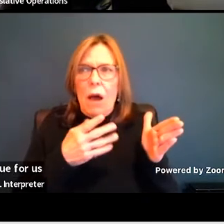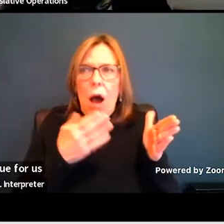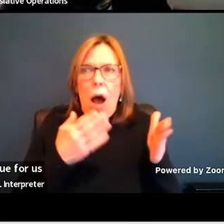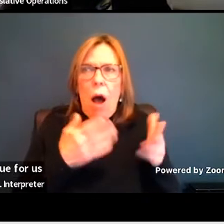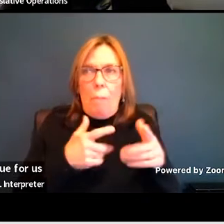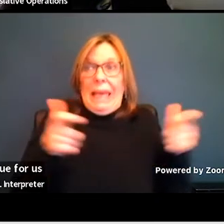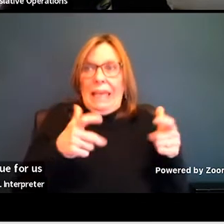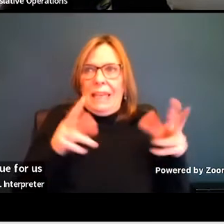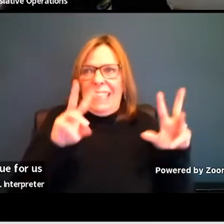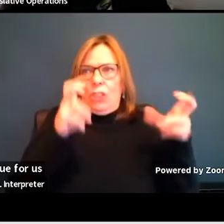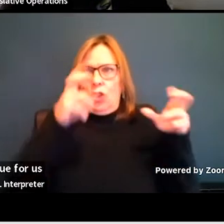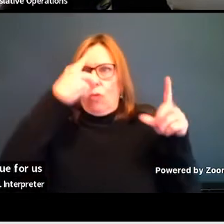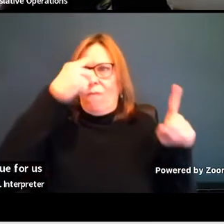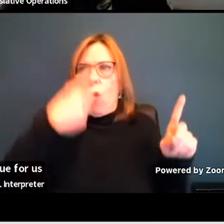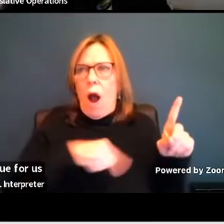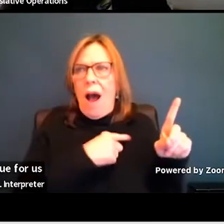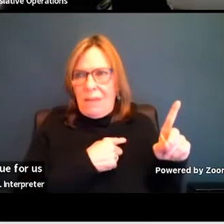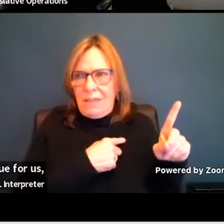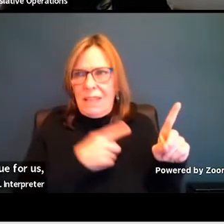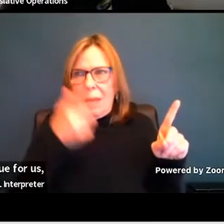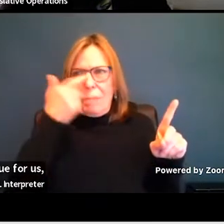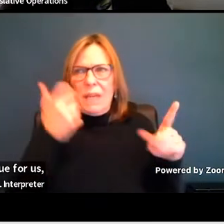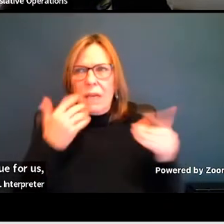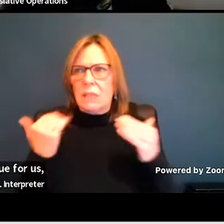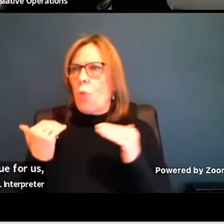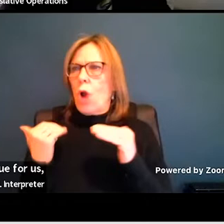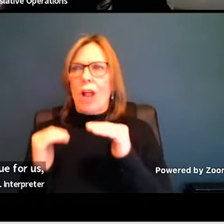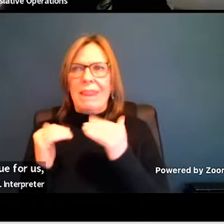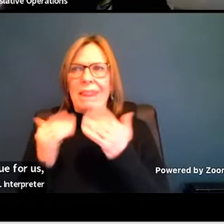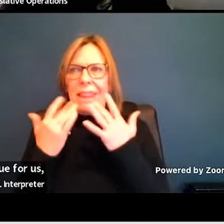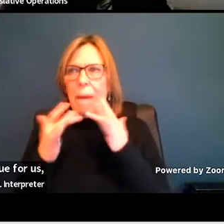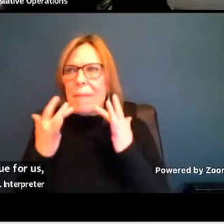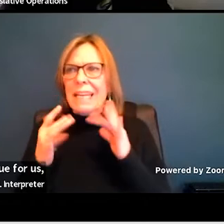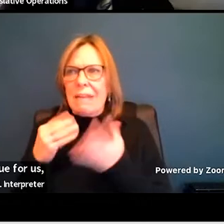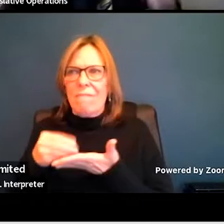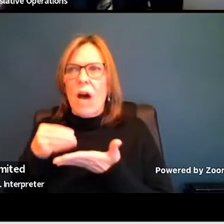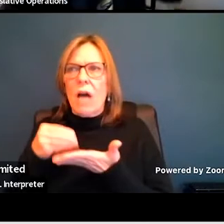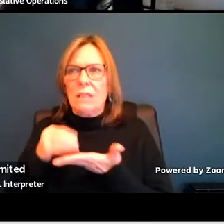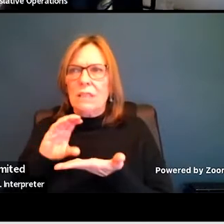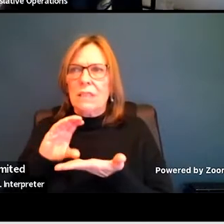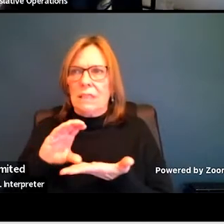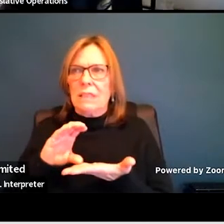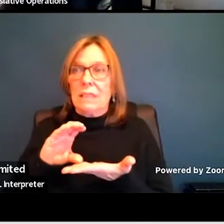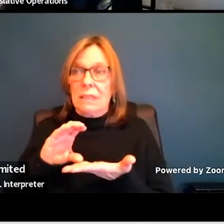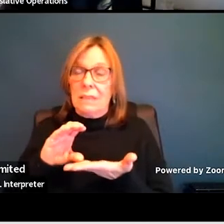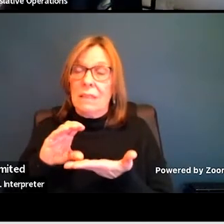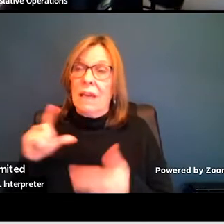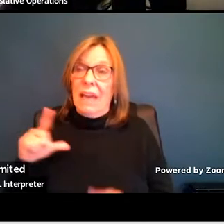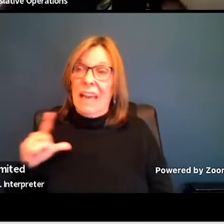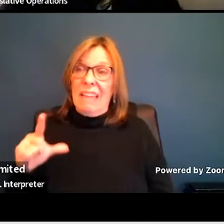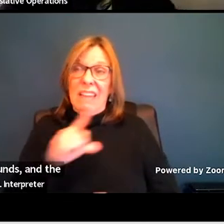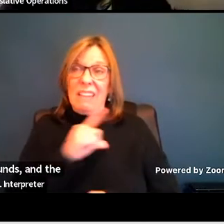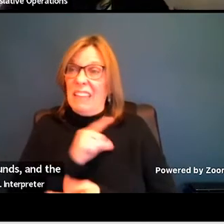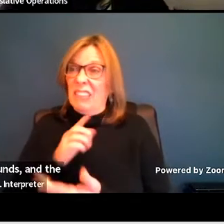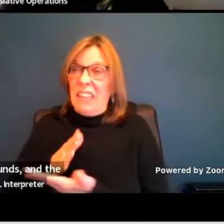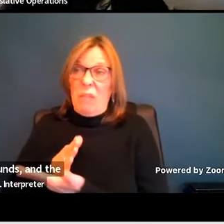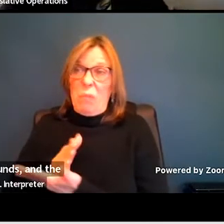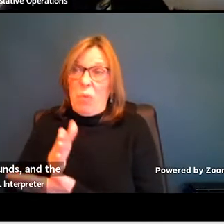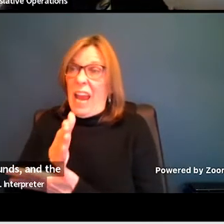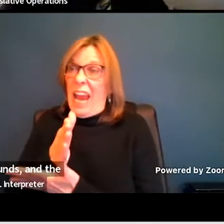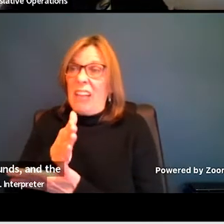because we, we have very limited, limited funds. And the legislative branch does not have